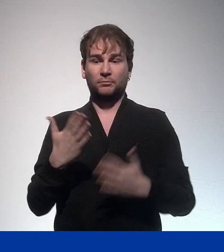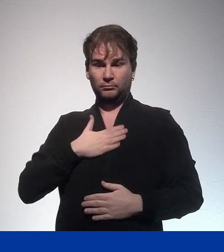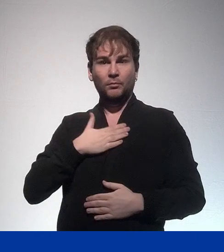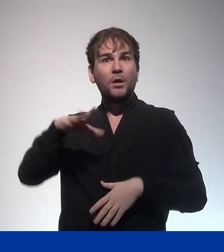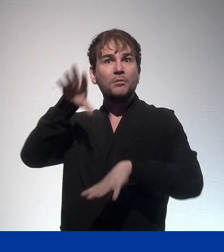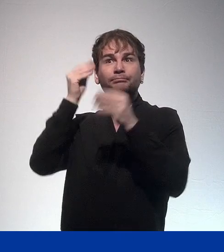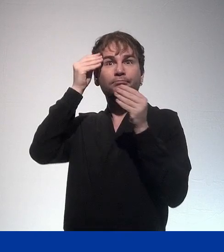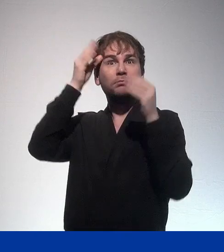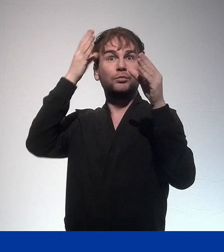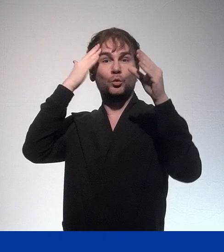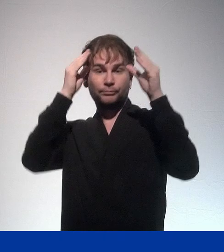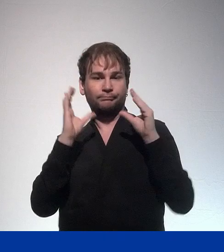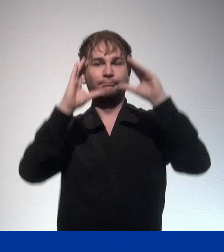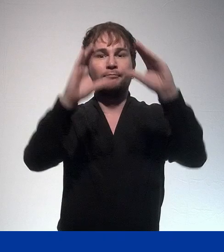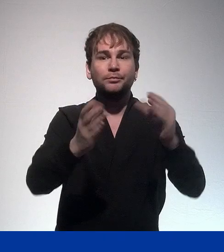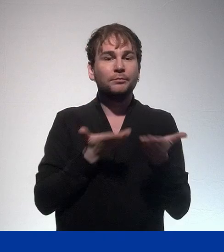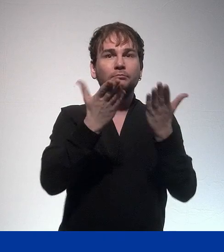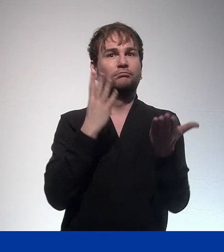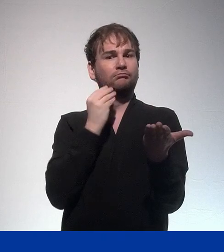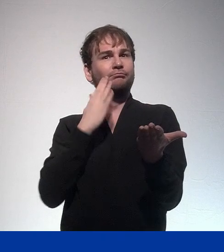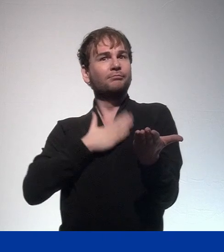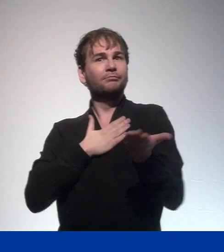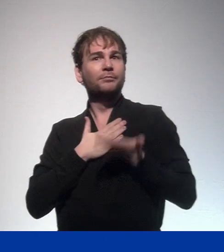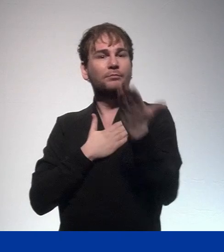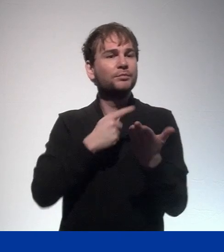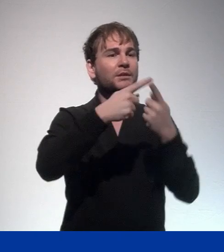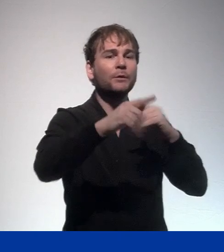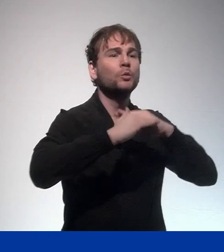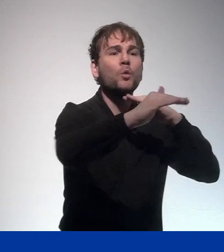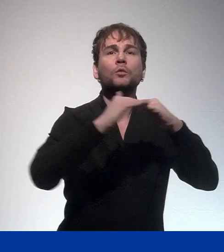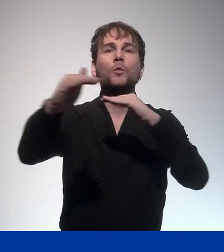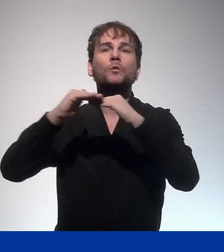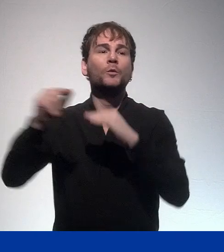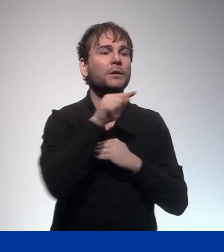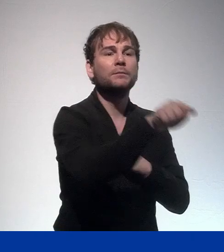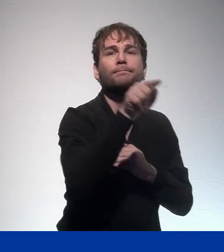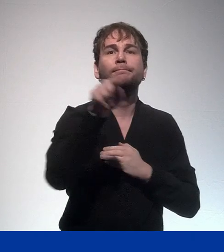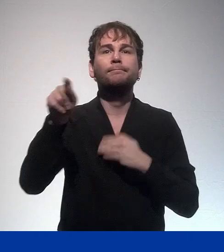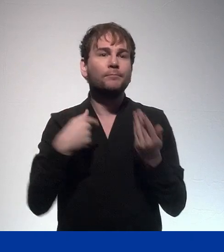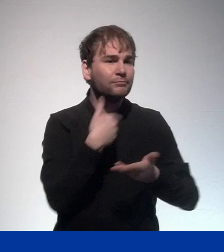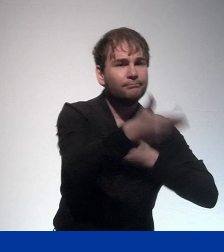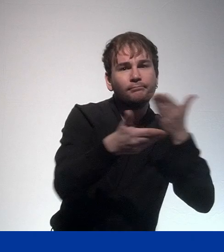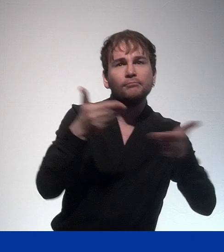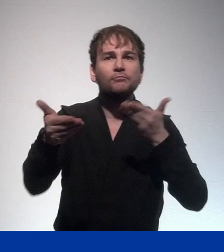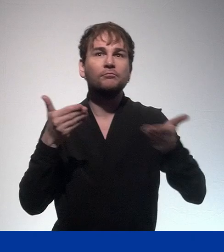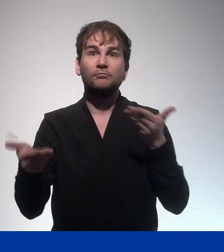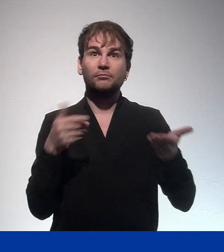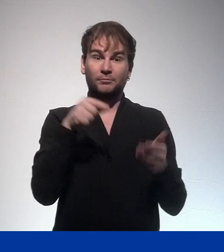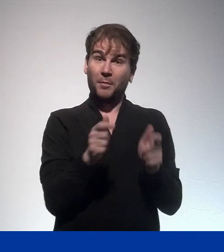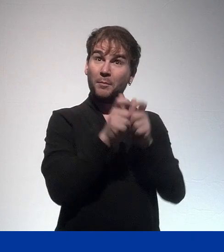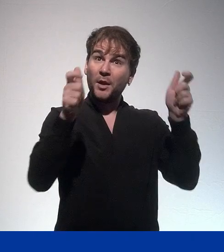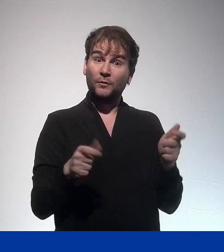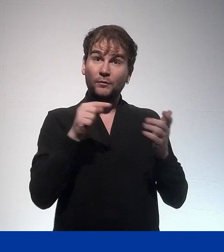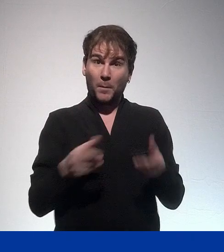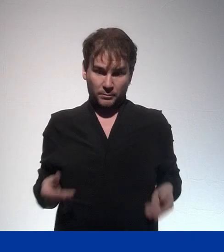And also talk about different forms of collaboration and peer learning, meaning that people should be learning from each